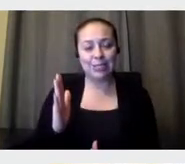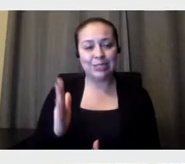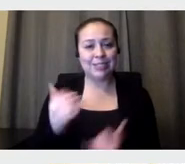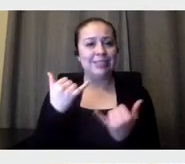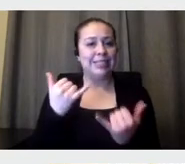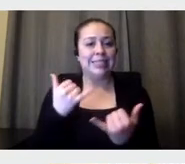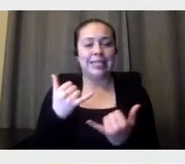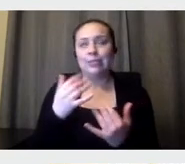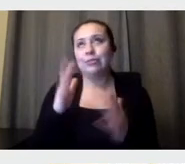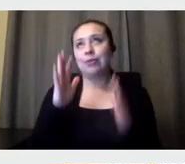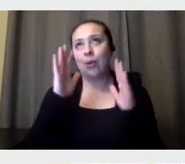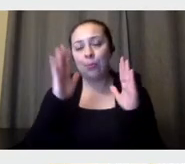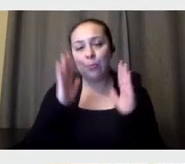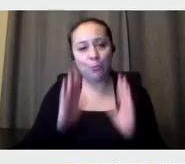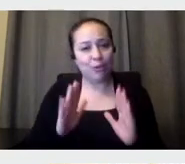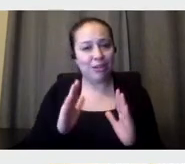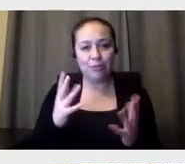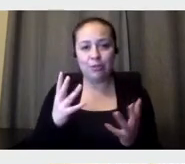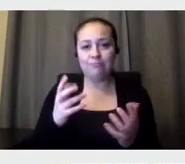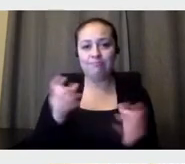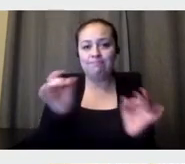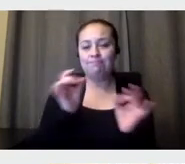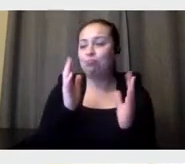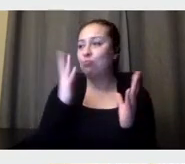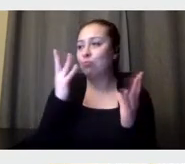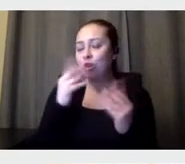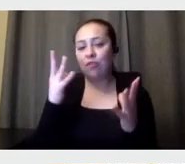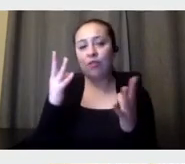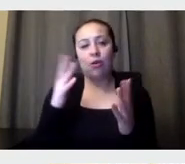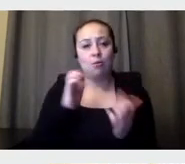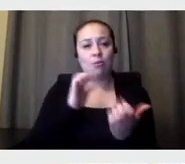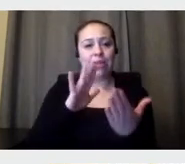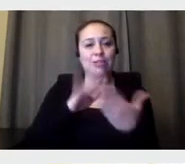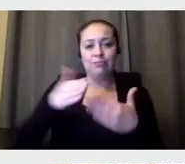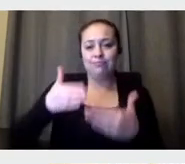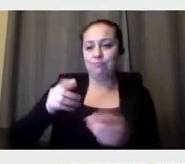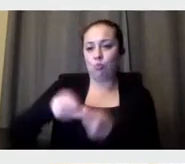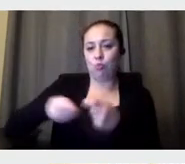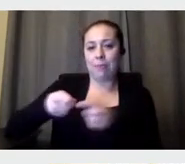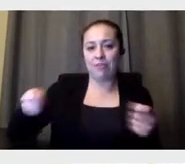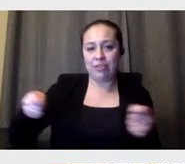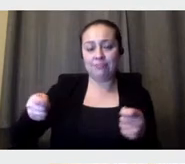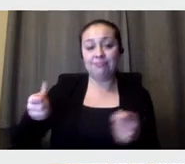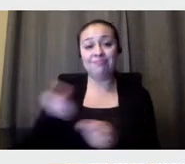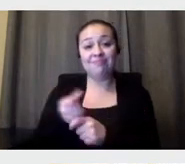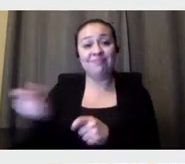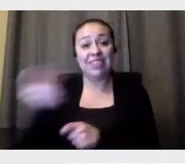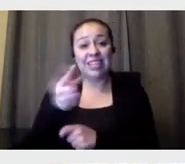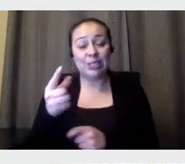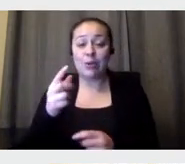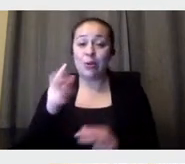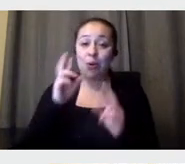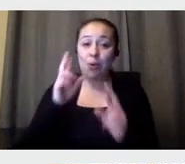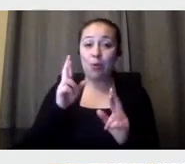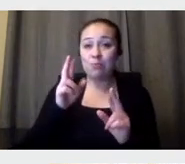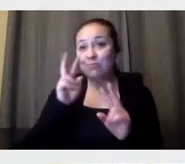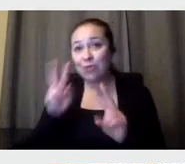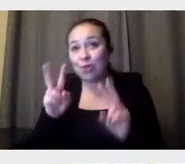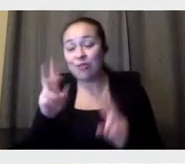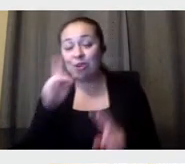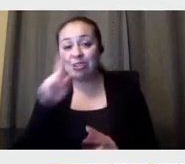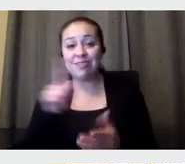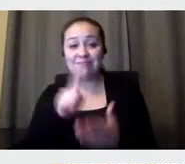wonderful way to cap things off. We look forward to next year's, uh, group of speakers. And if you stay tuned to our